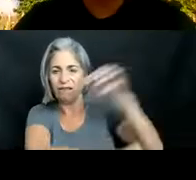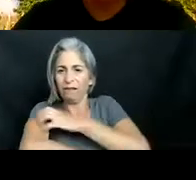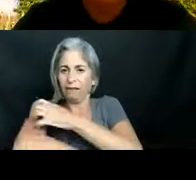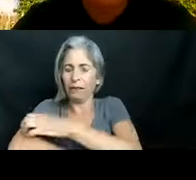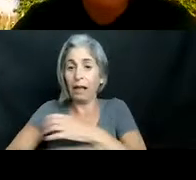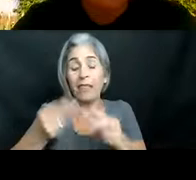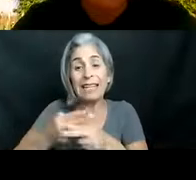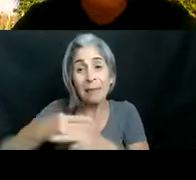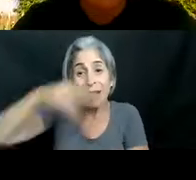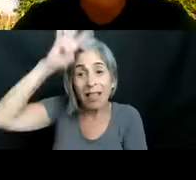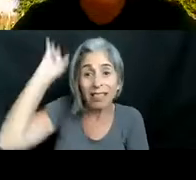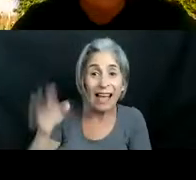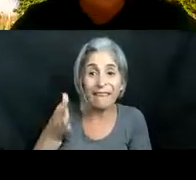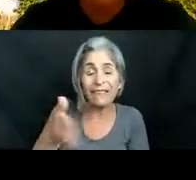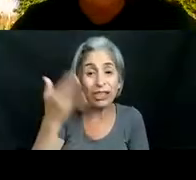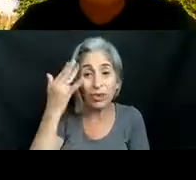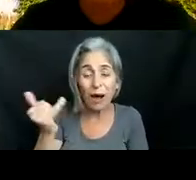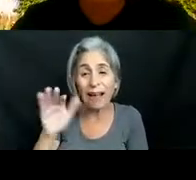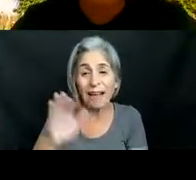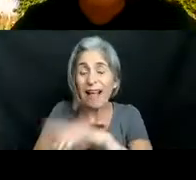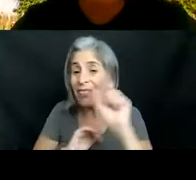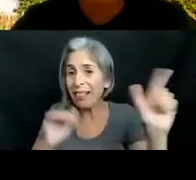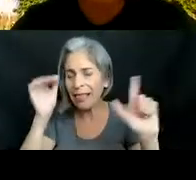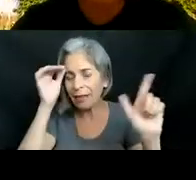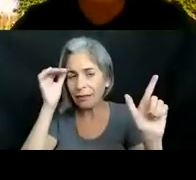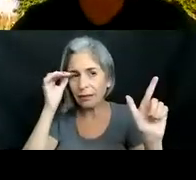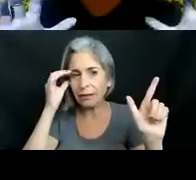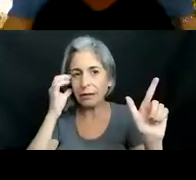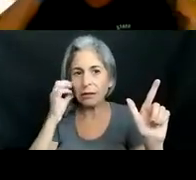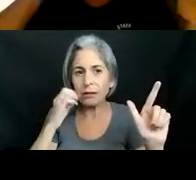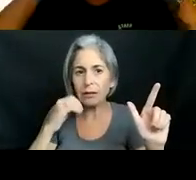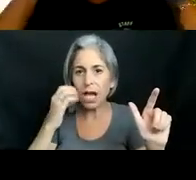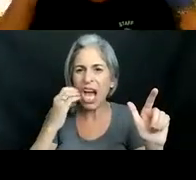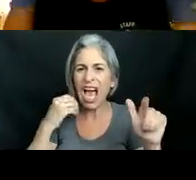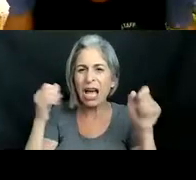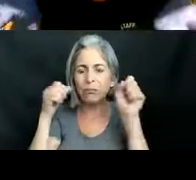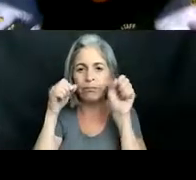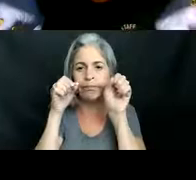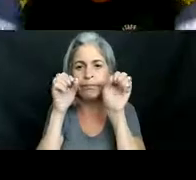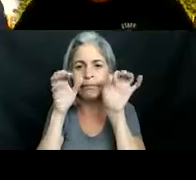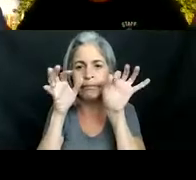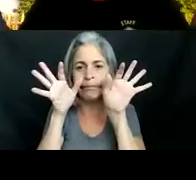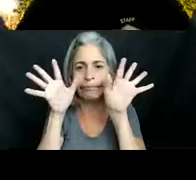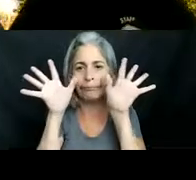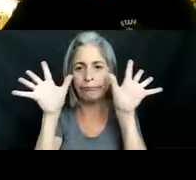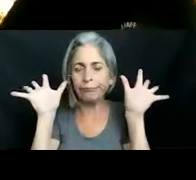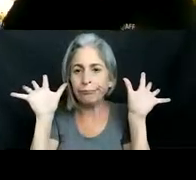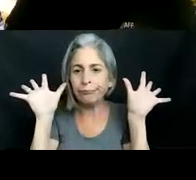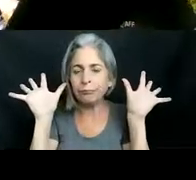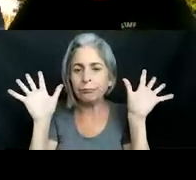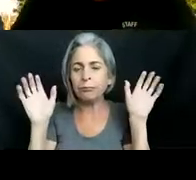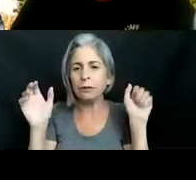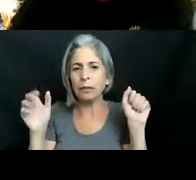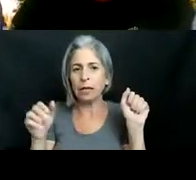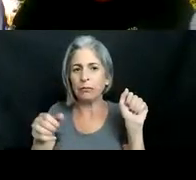lionfish because if you see here over on the left they spread out those pectoral fins to make sort of a lion's mane and they use that to